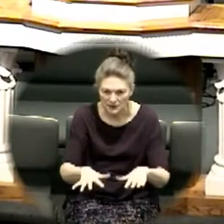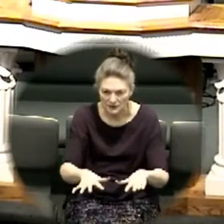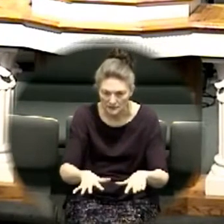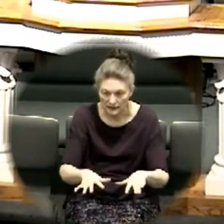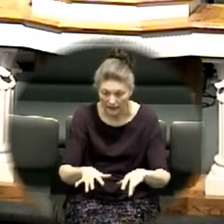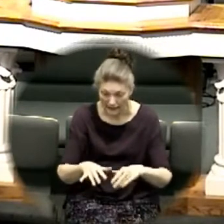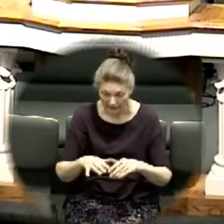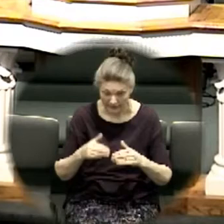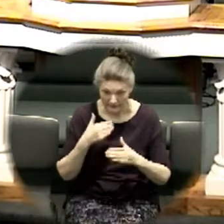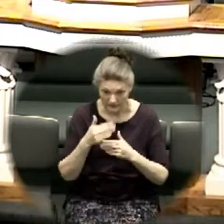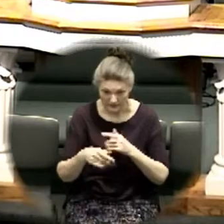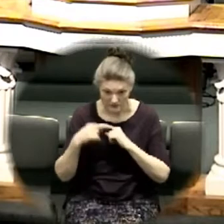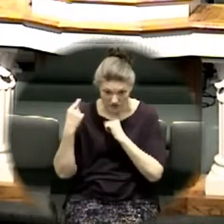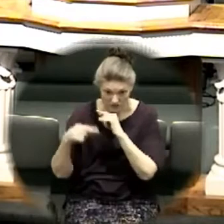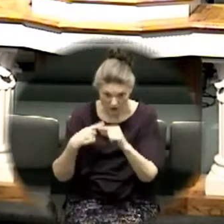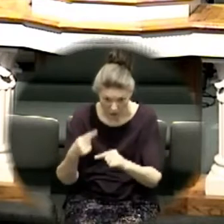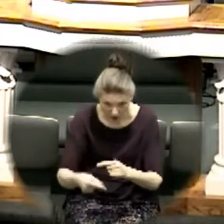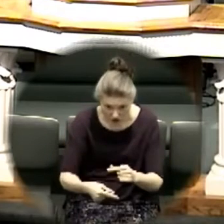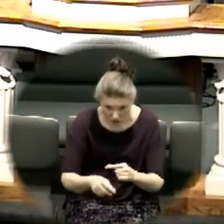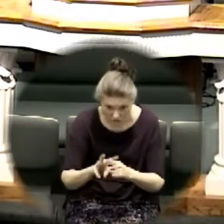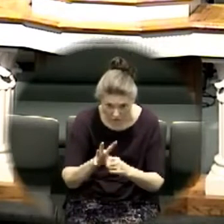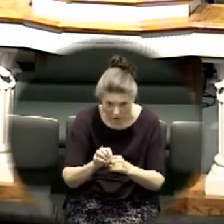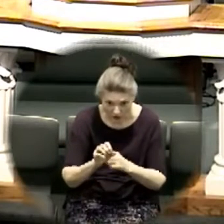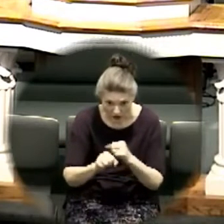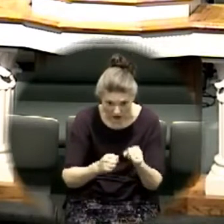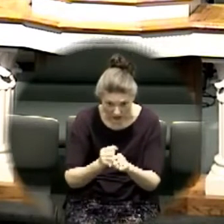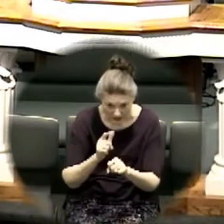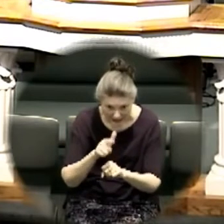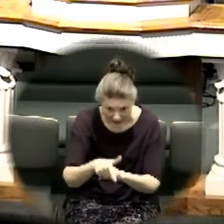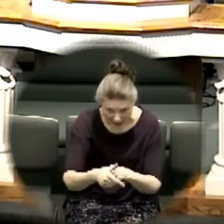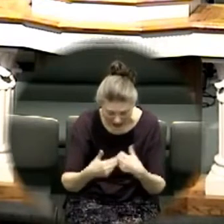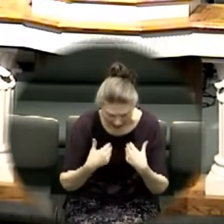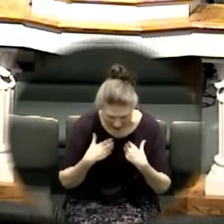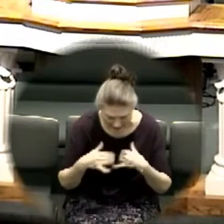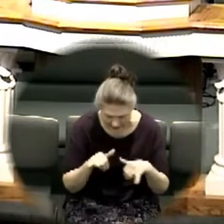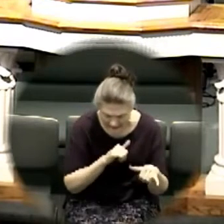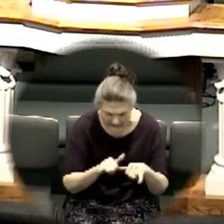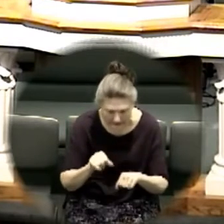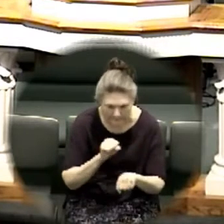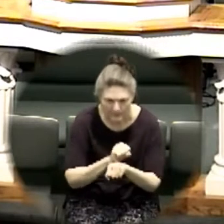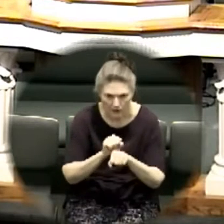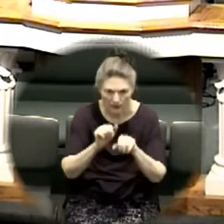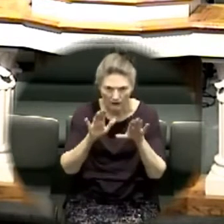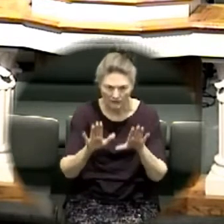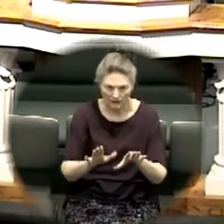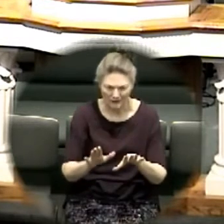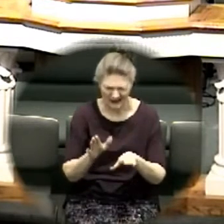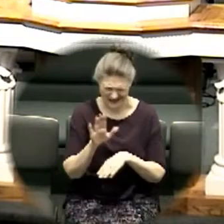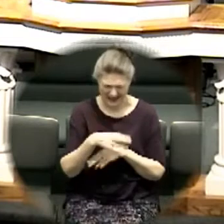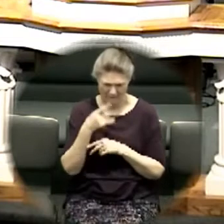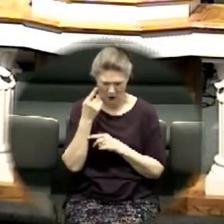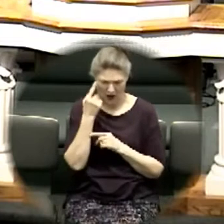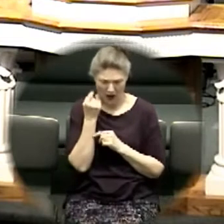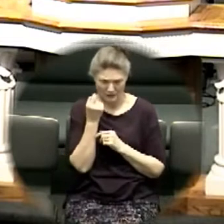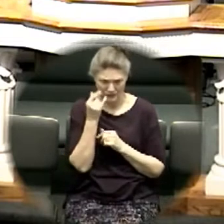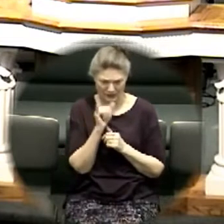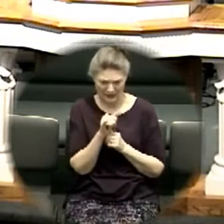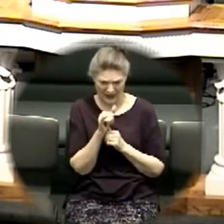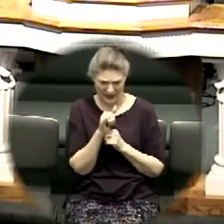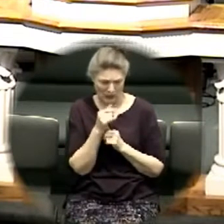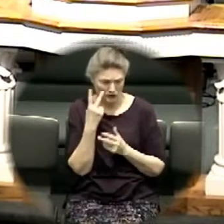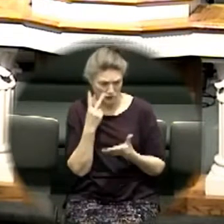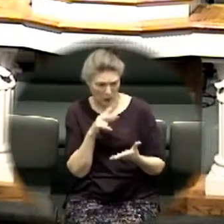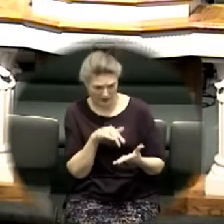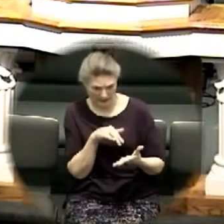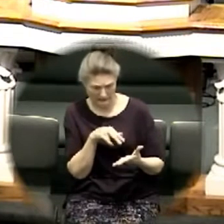same miracle i never saw this before until this until yesterday moses led them through